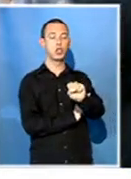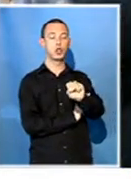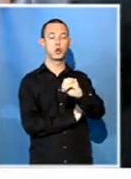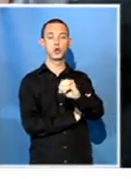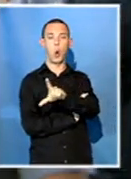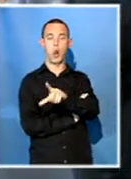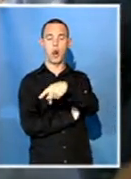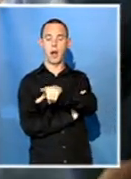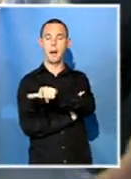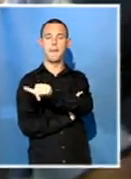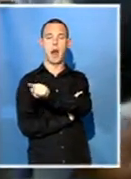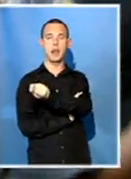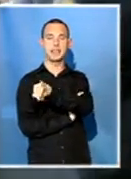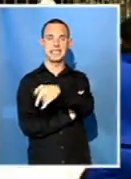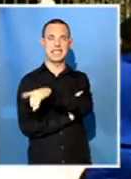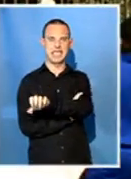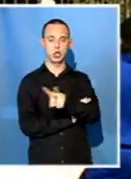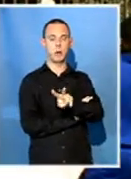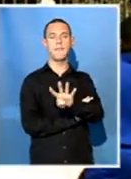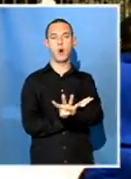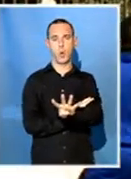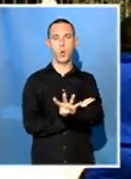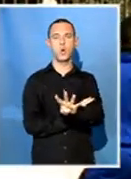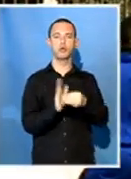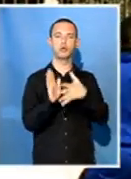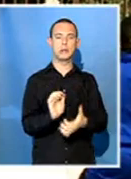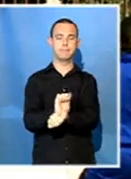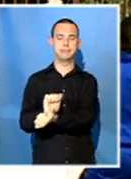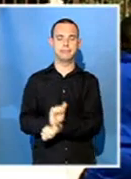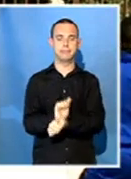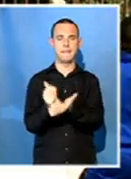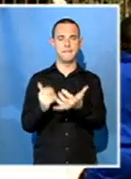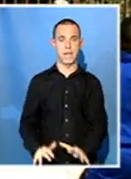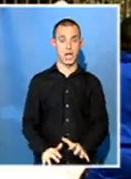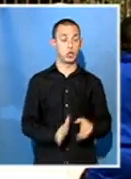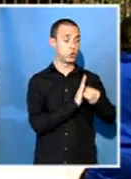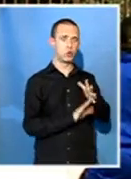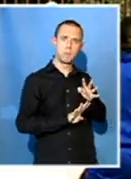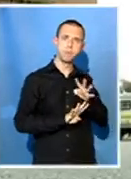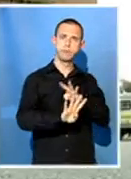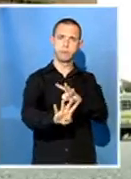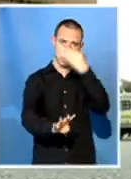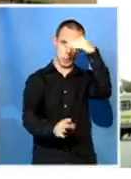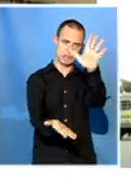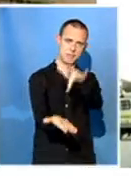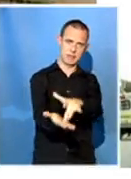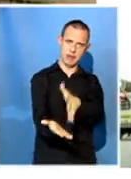Fellow students marched to the police station, demanding they be released. A compromise was reached.